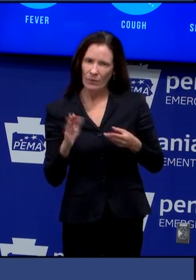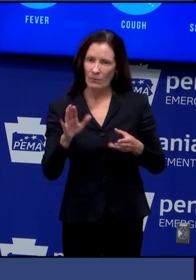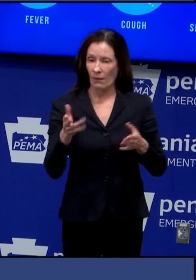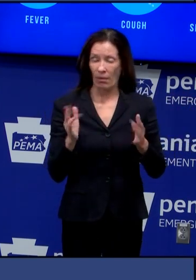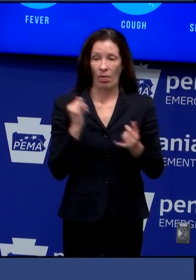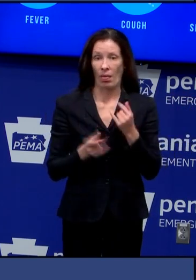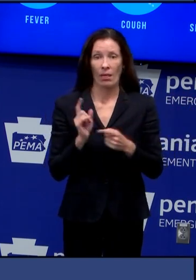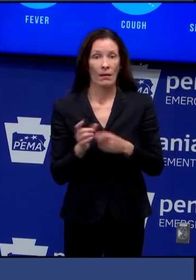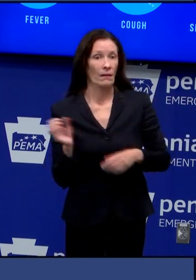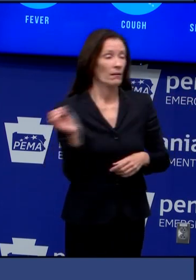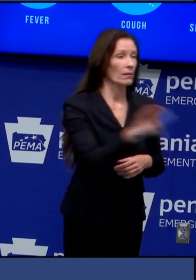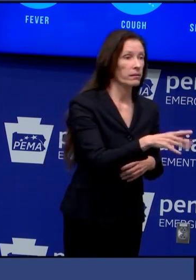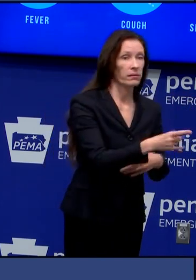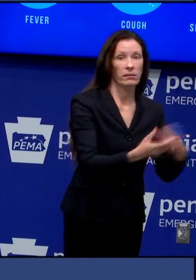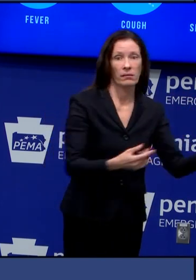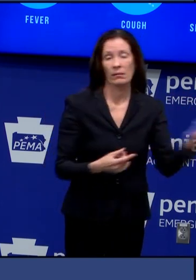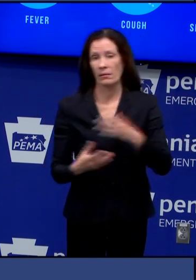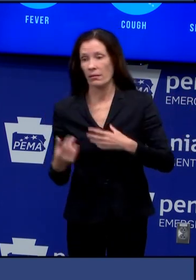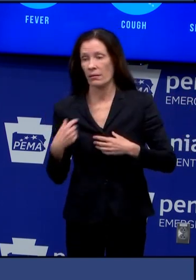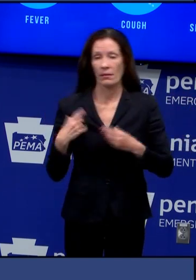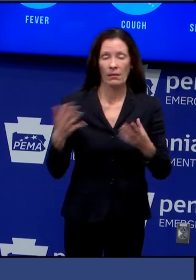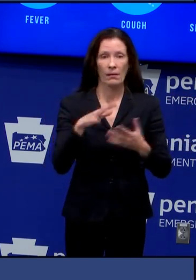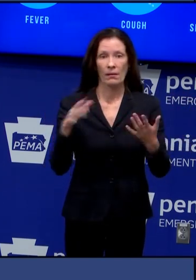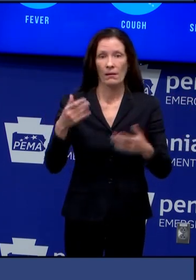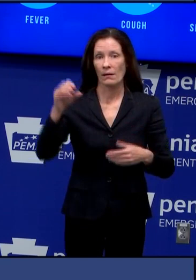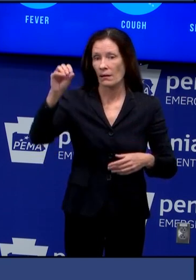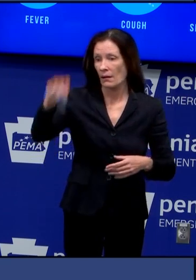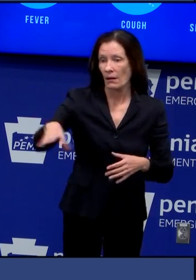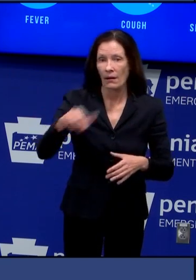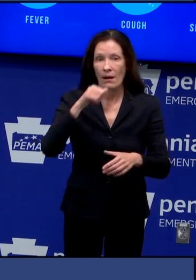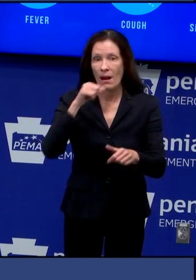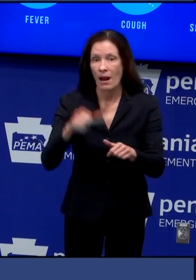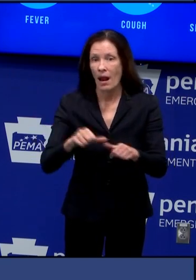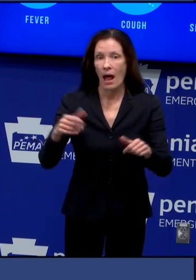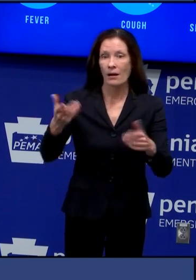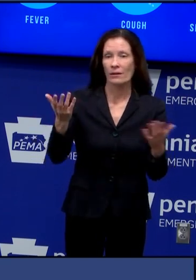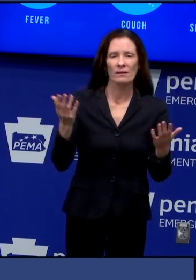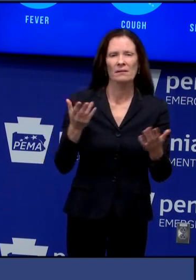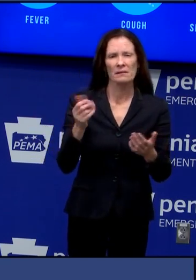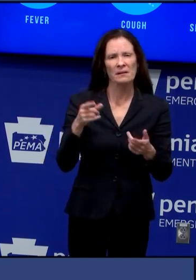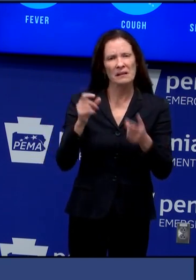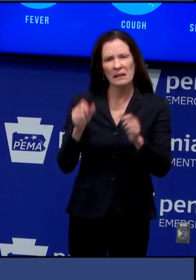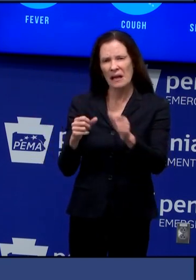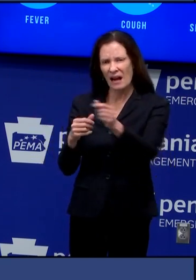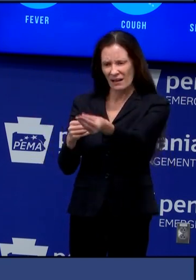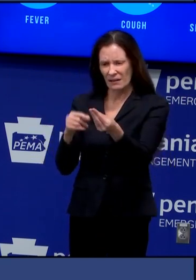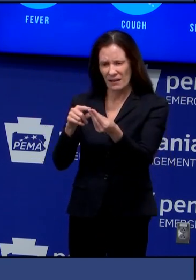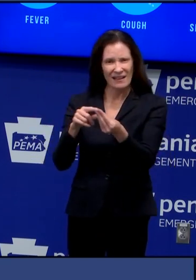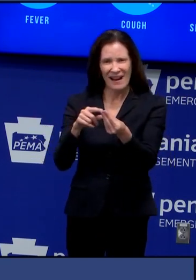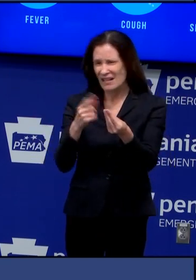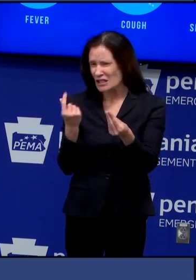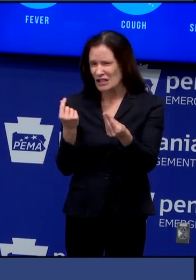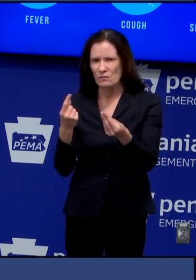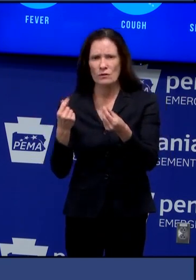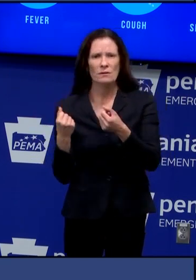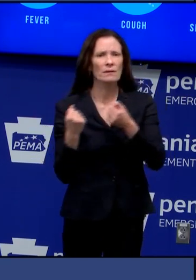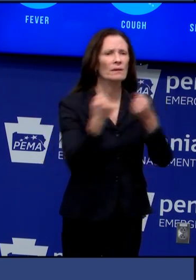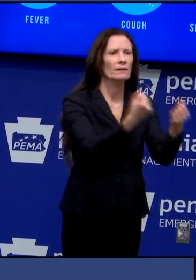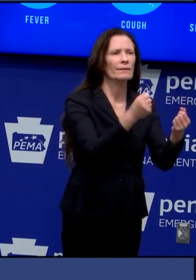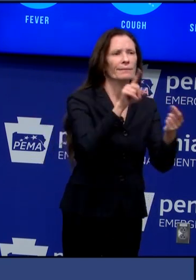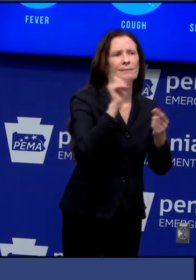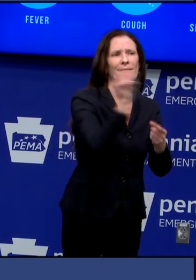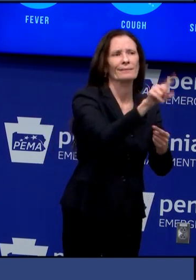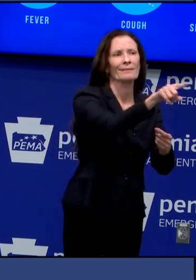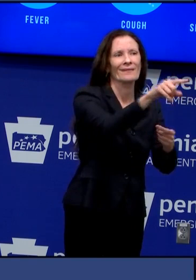you can deliver your ballot in person to your county election office as late as 8 pm on election day it had